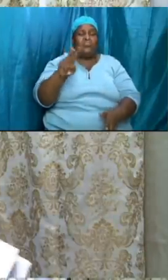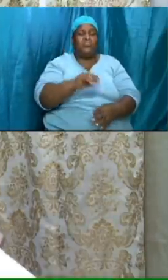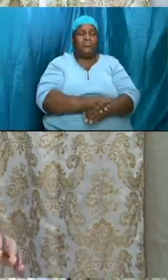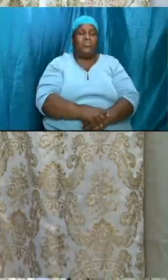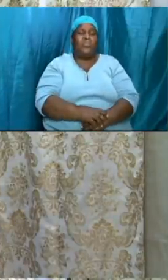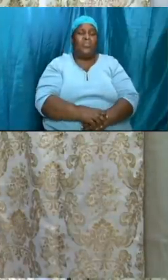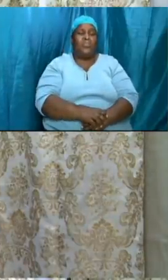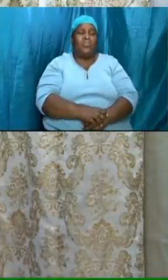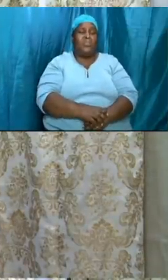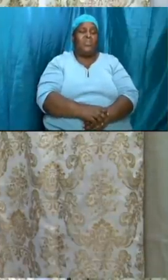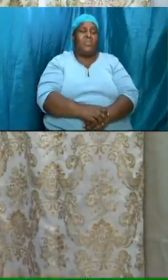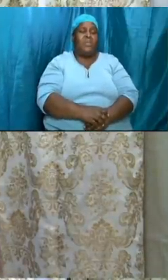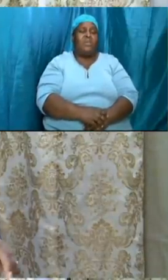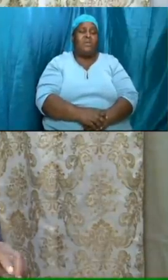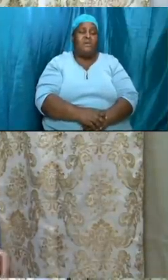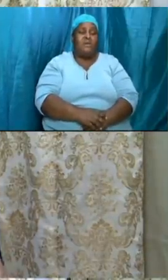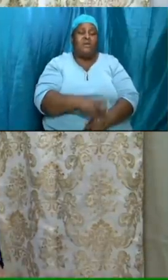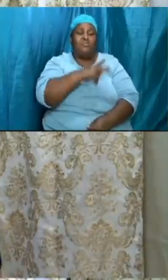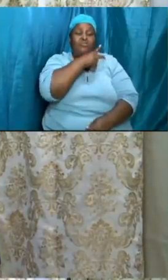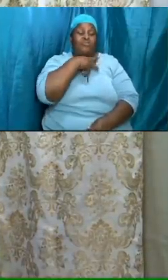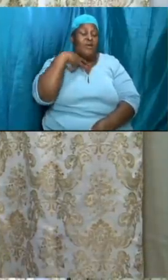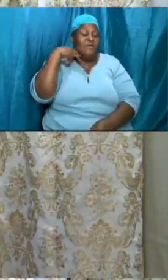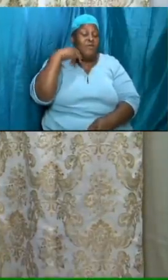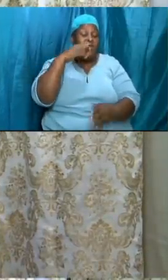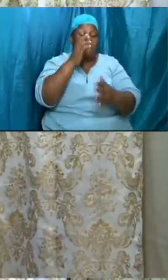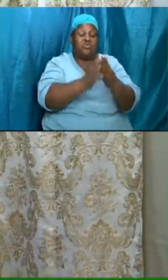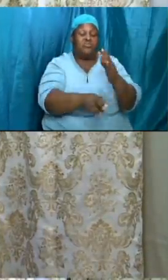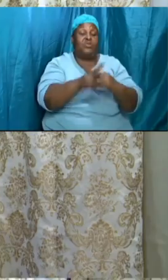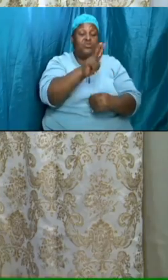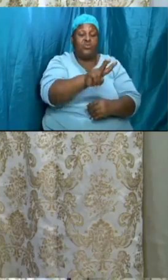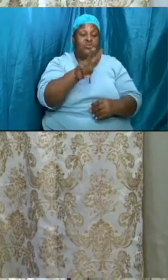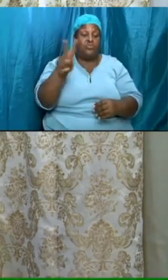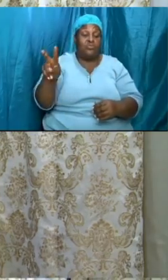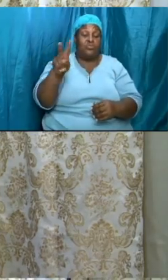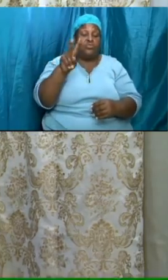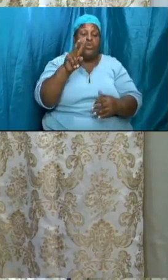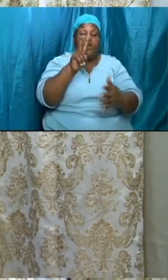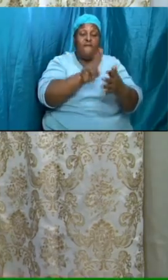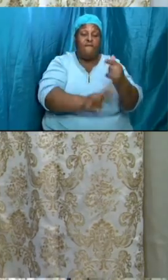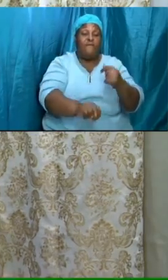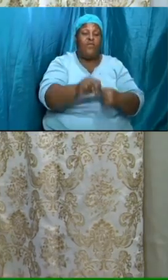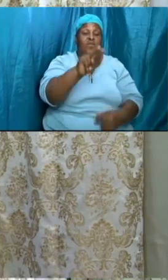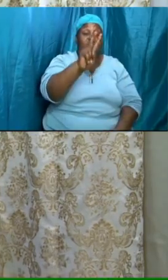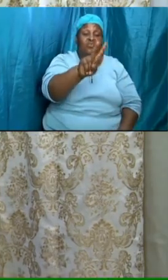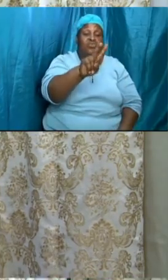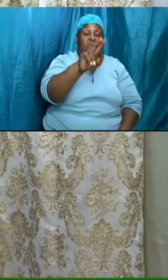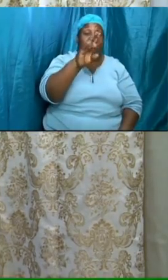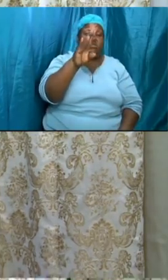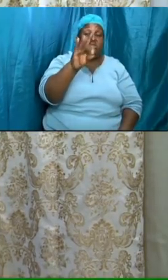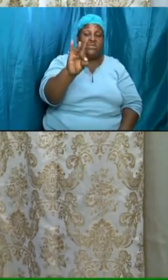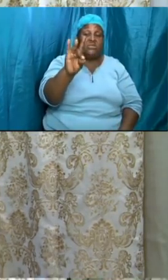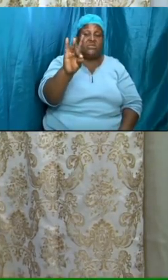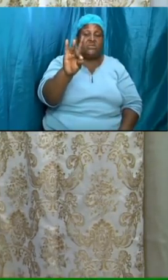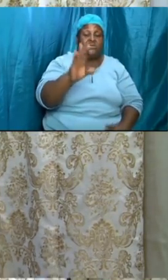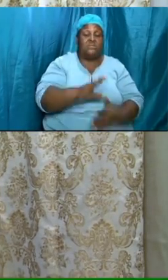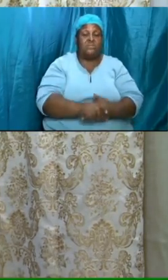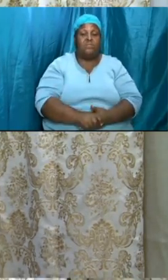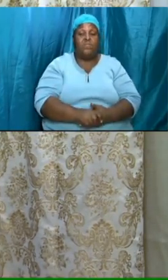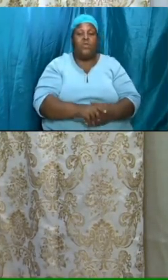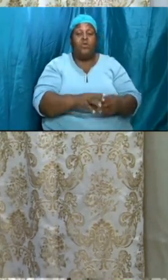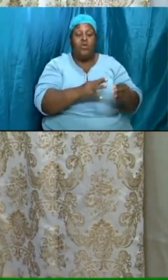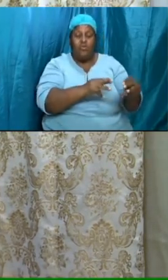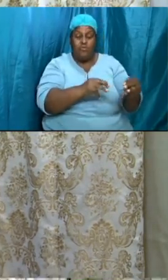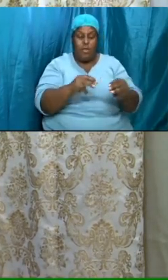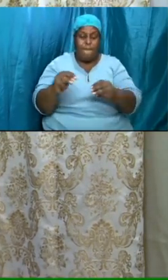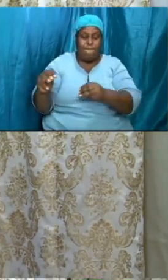and for proverbs chapter 22 22 and verse 28 and simple things as i close remove